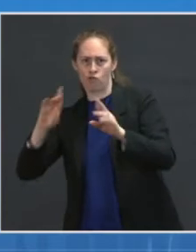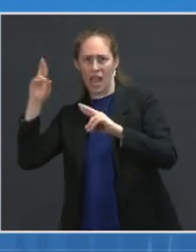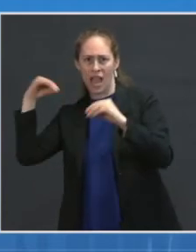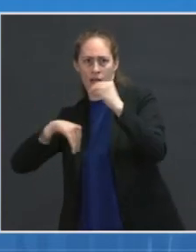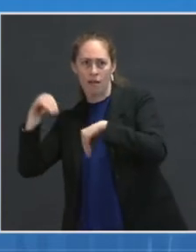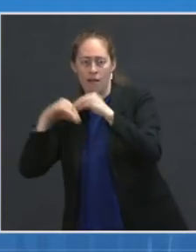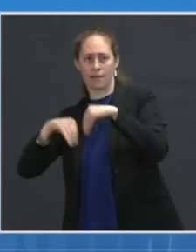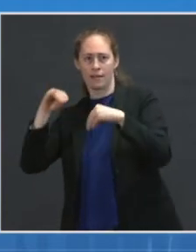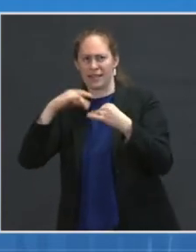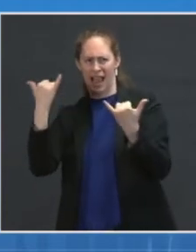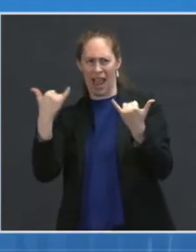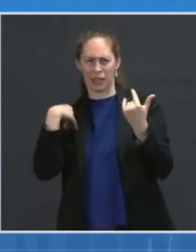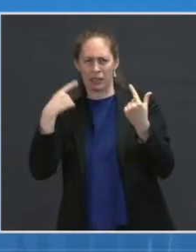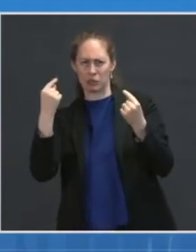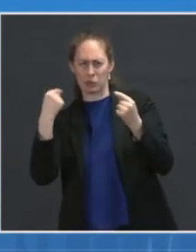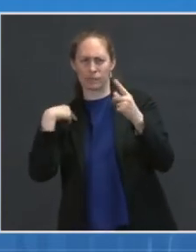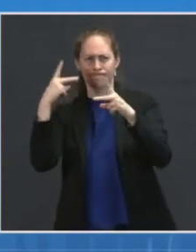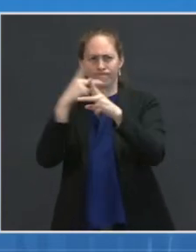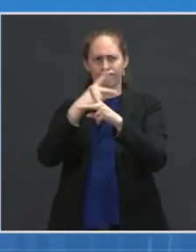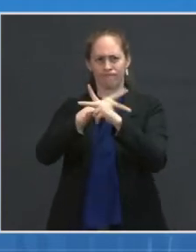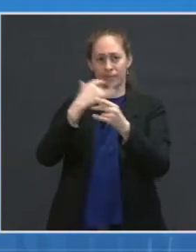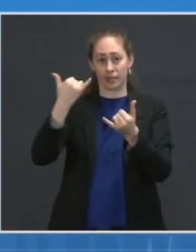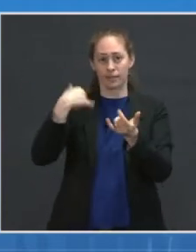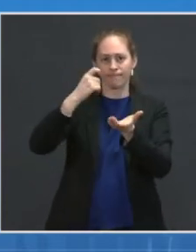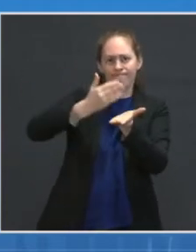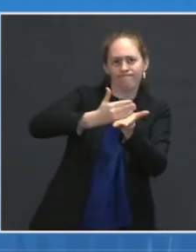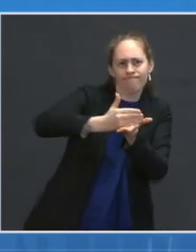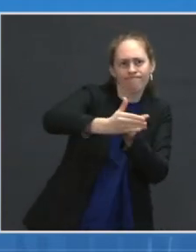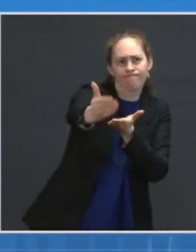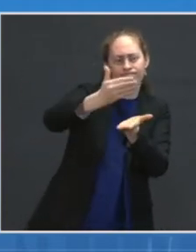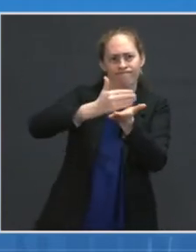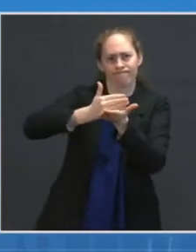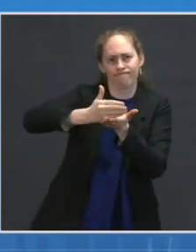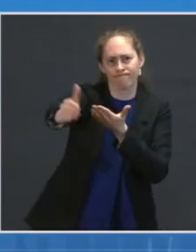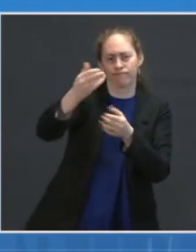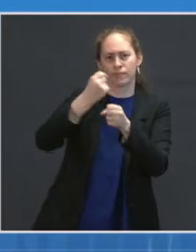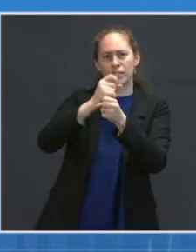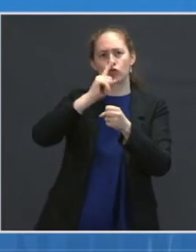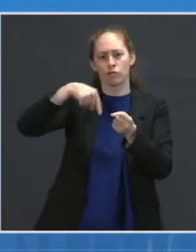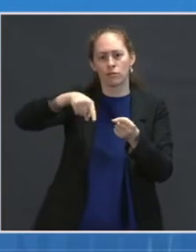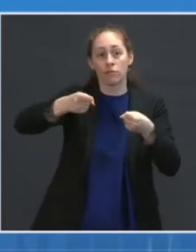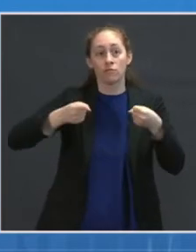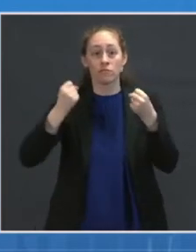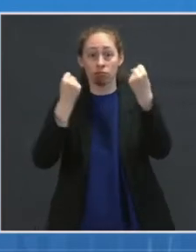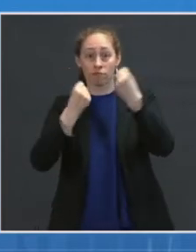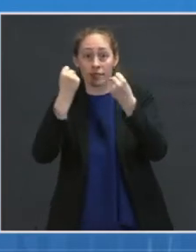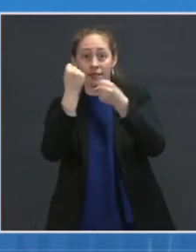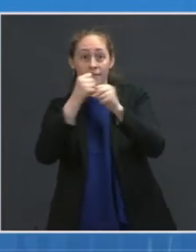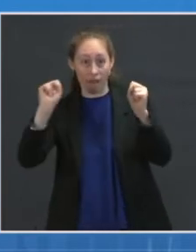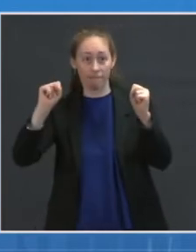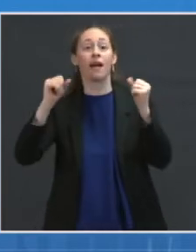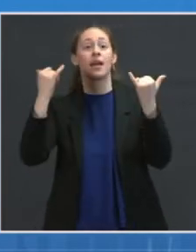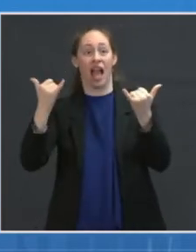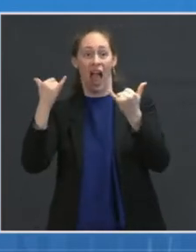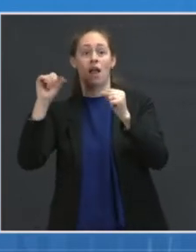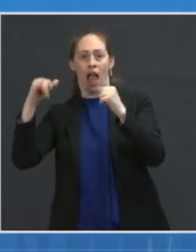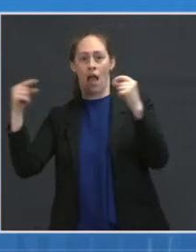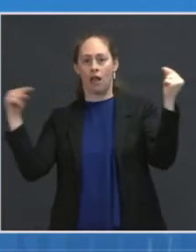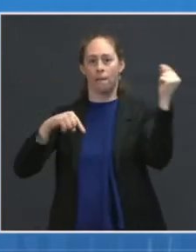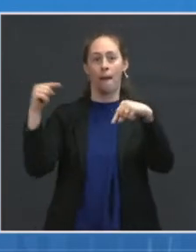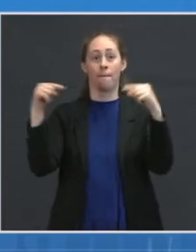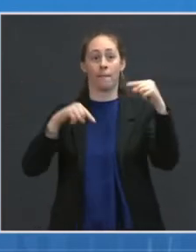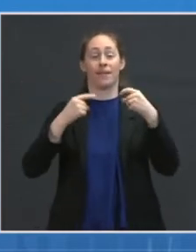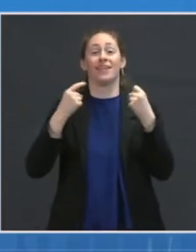workforce to leave their homes. They are working today through Sunday to package the backlogged orders and will put the